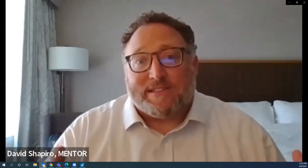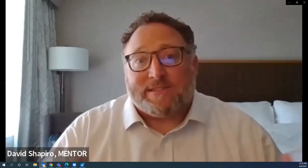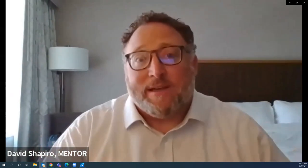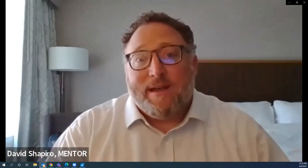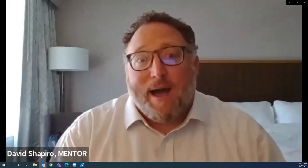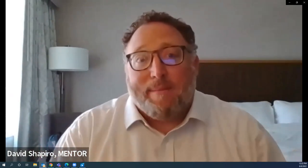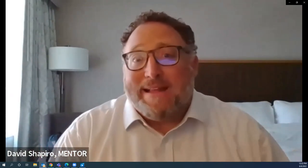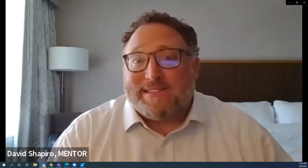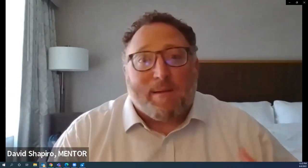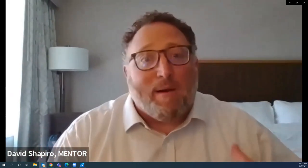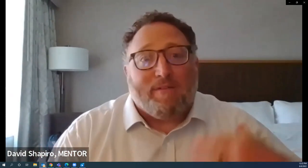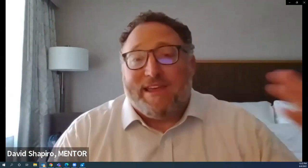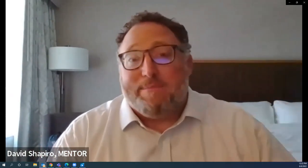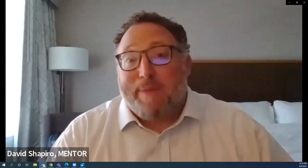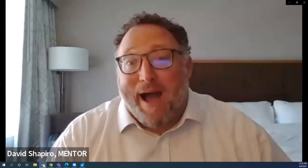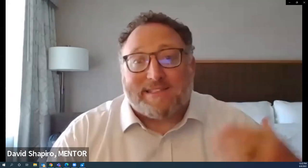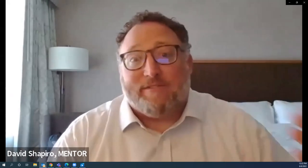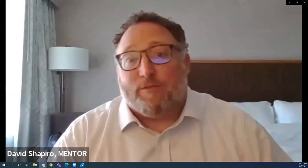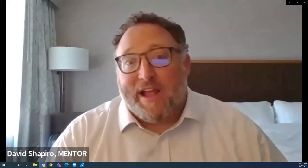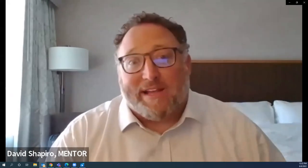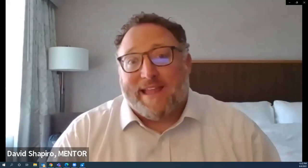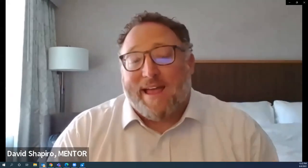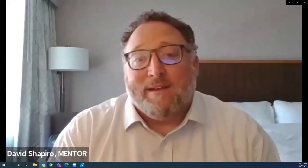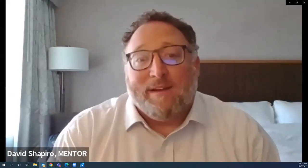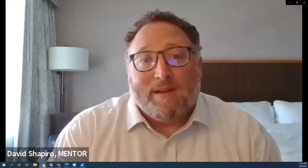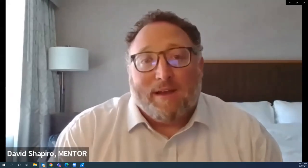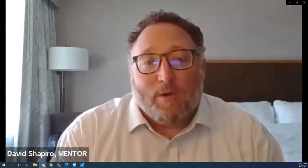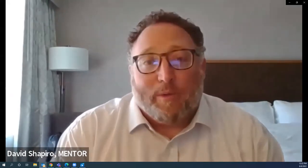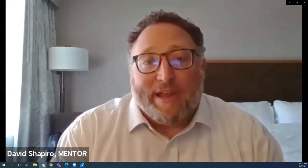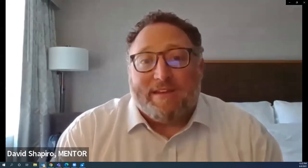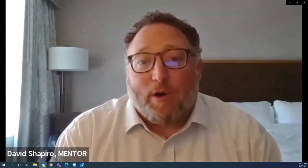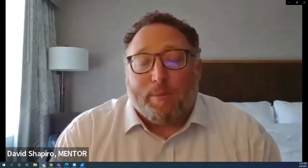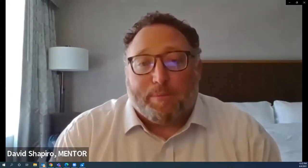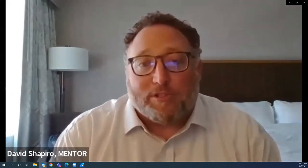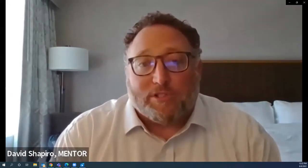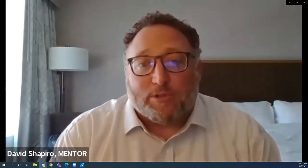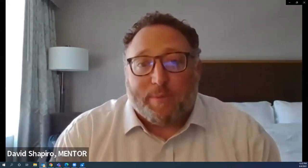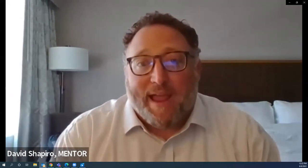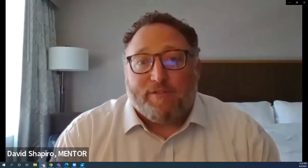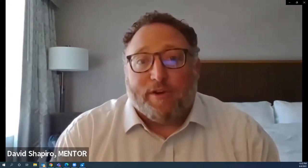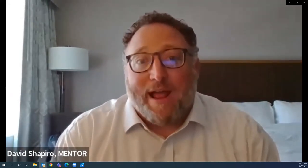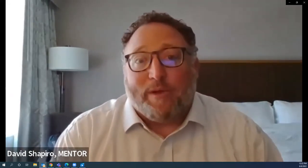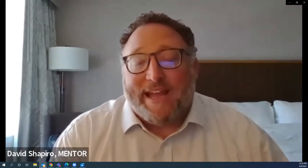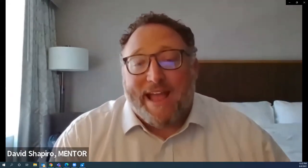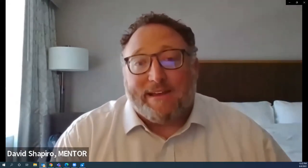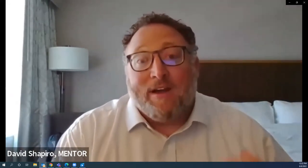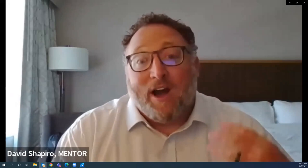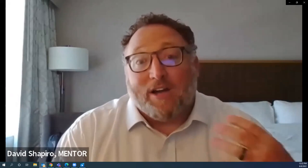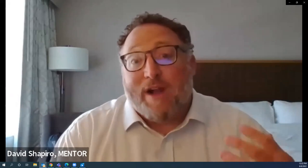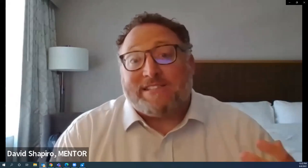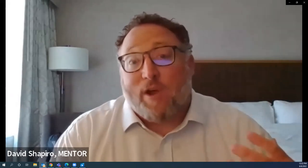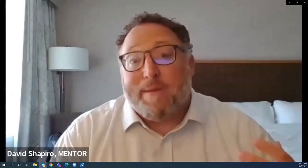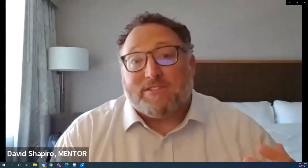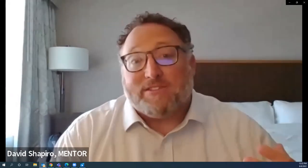this crisis um and some of the positive ways that uh we can develop pro-social behavior and we can